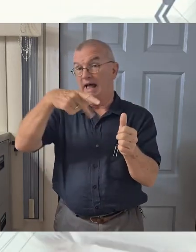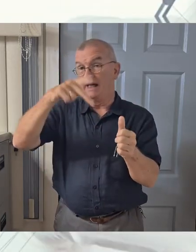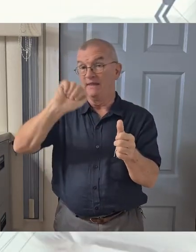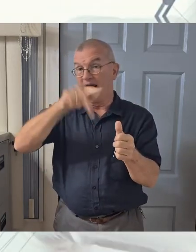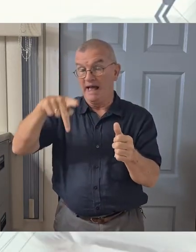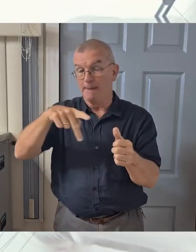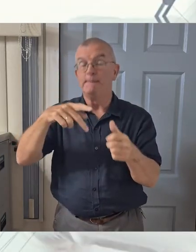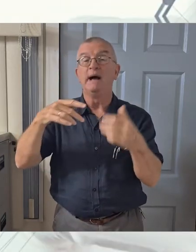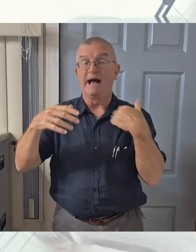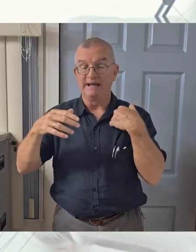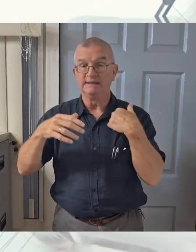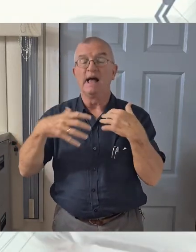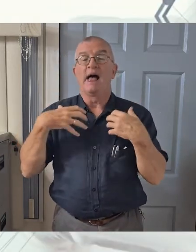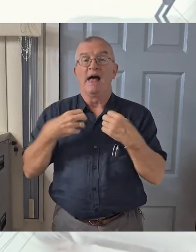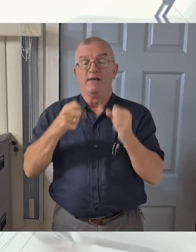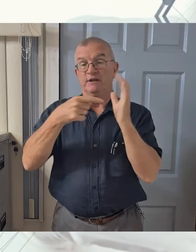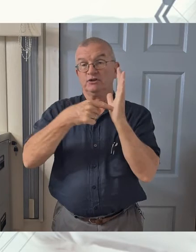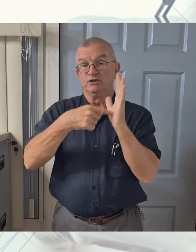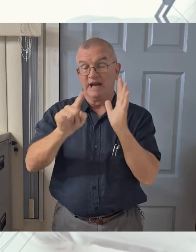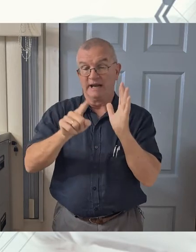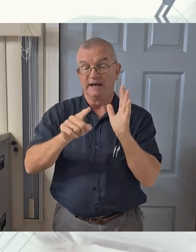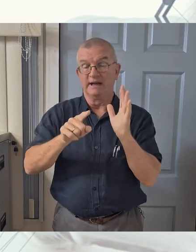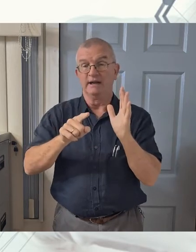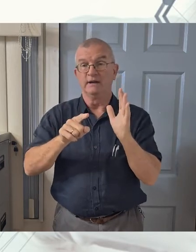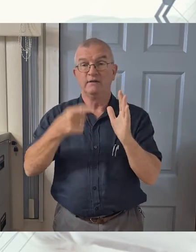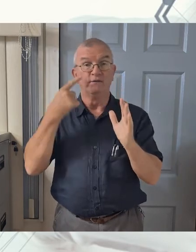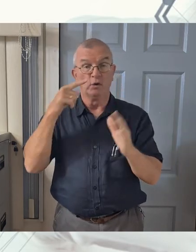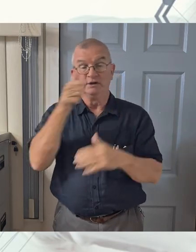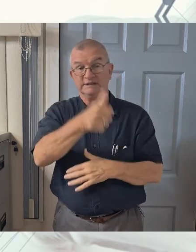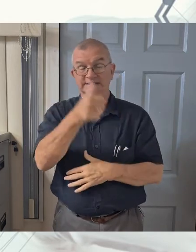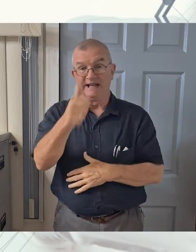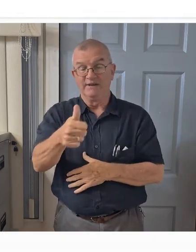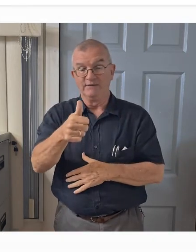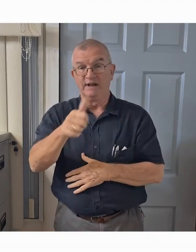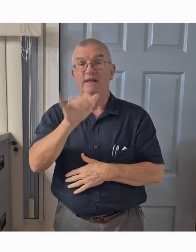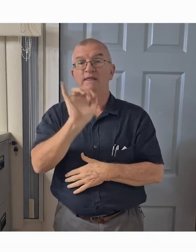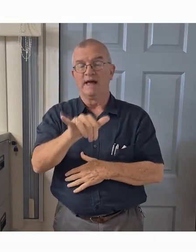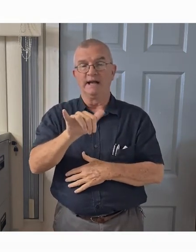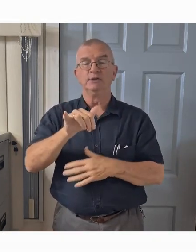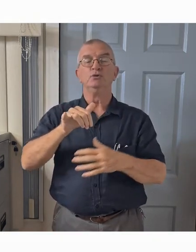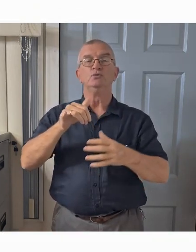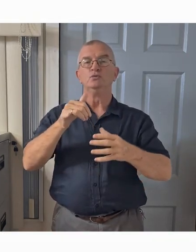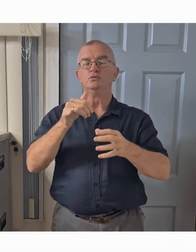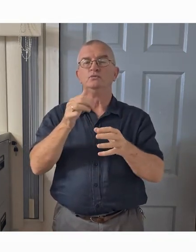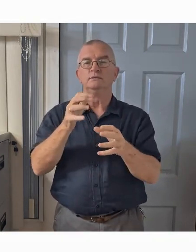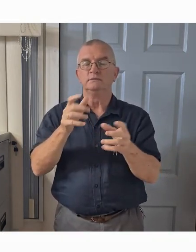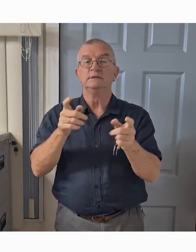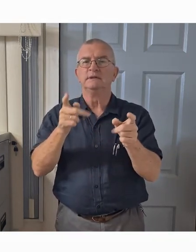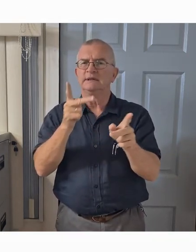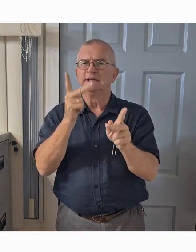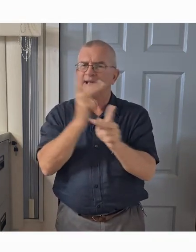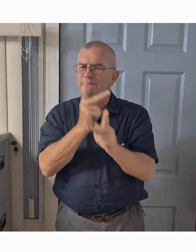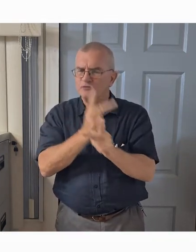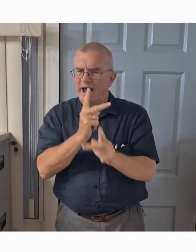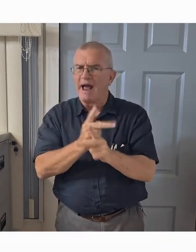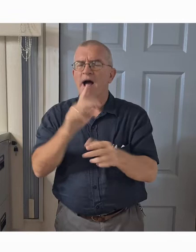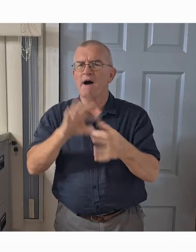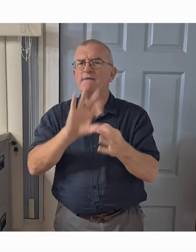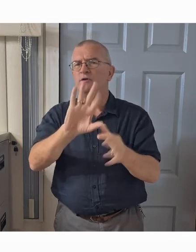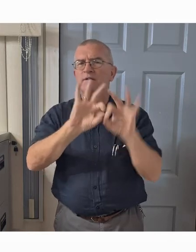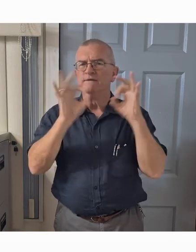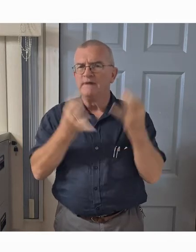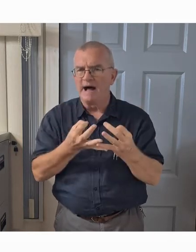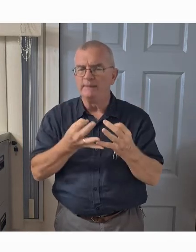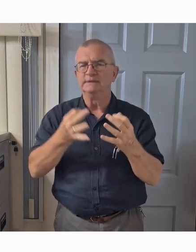facility. Now, this facility enables you to track the vitals of your family on a daily basis. If you are